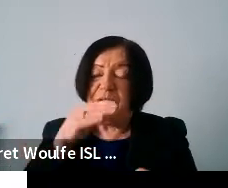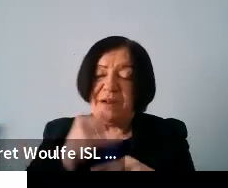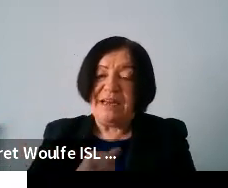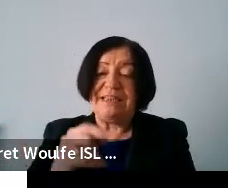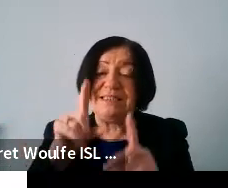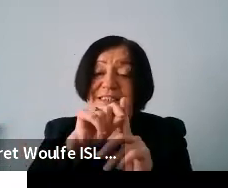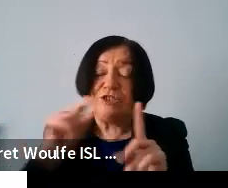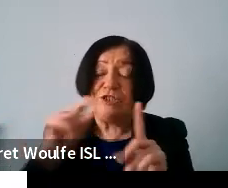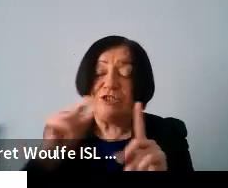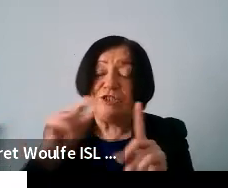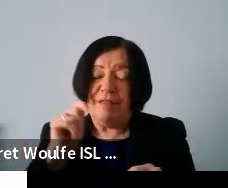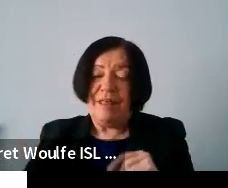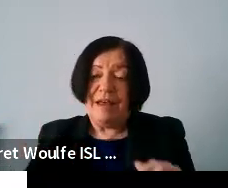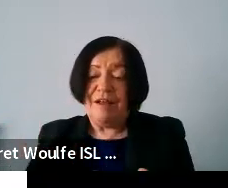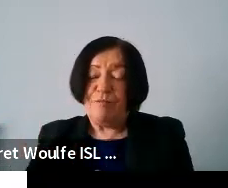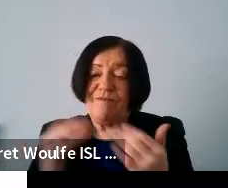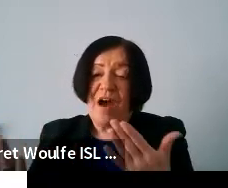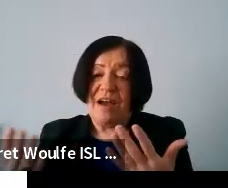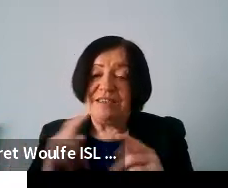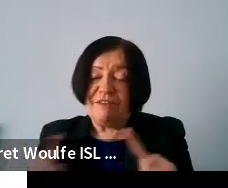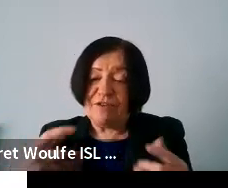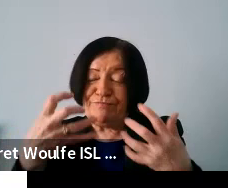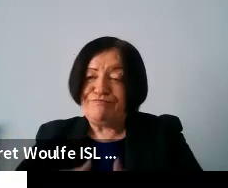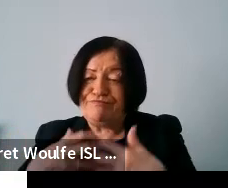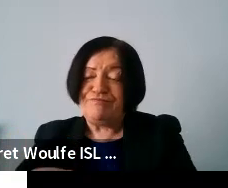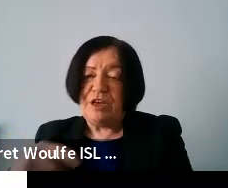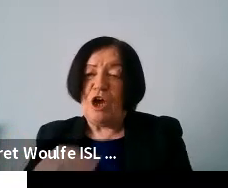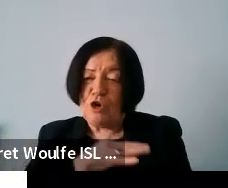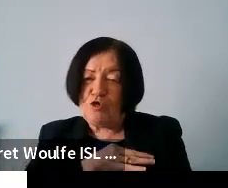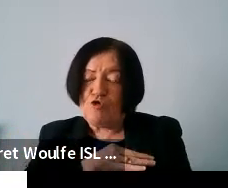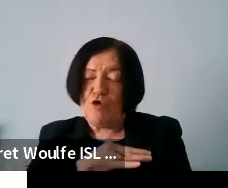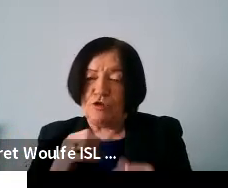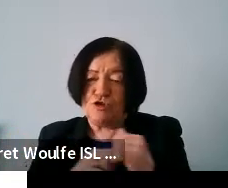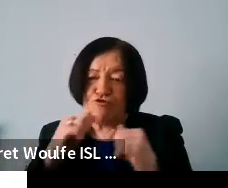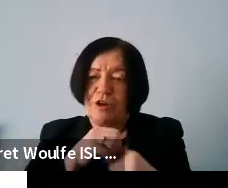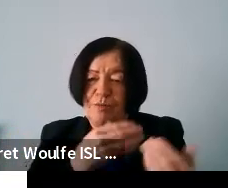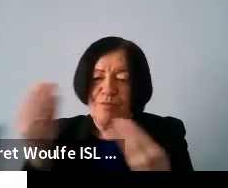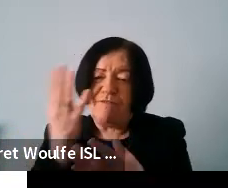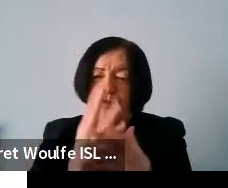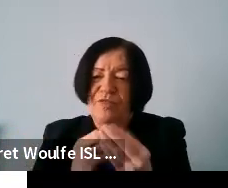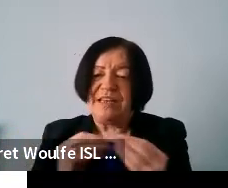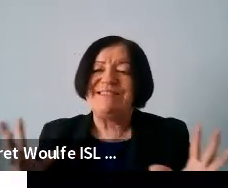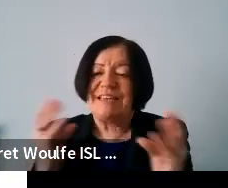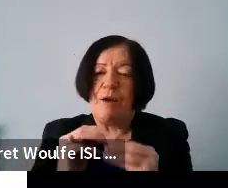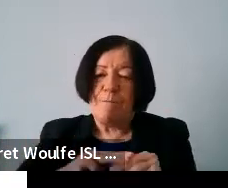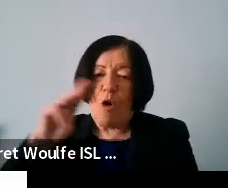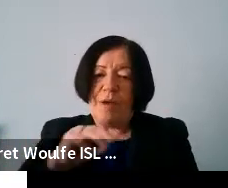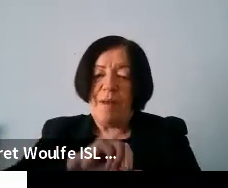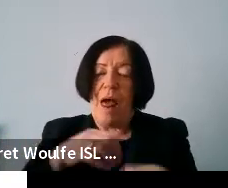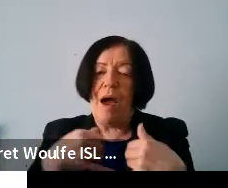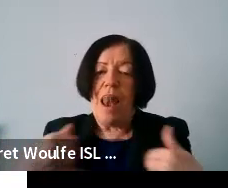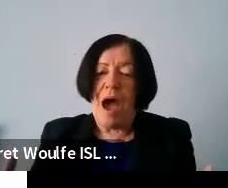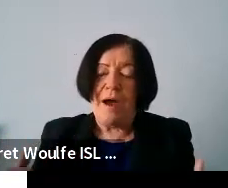to now provide devices and just kind of a really good infrastructure there to bring a few different things together and get more people online